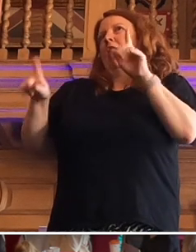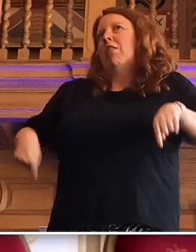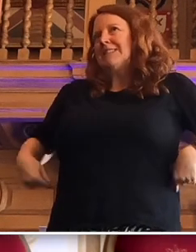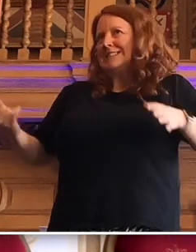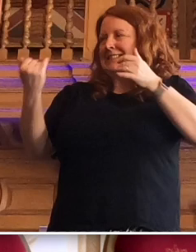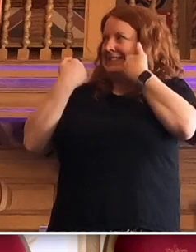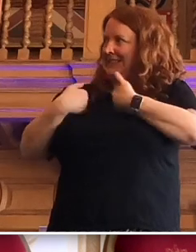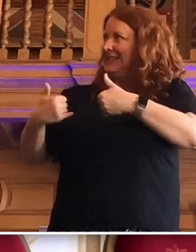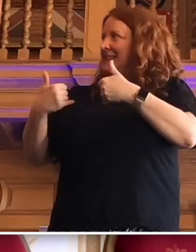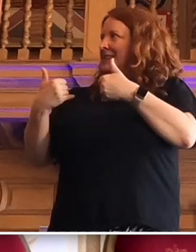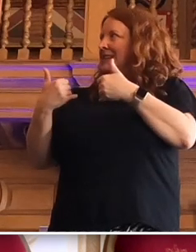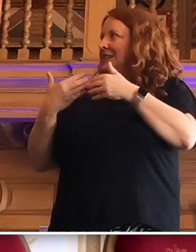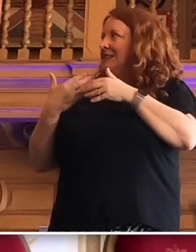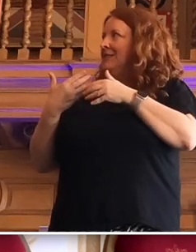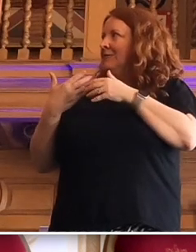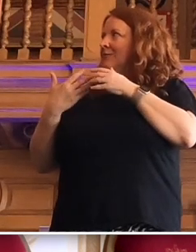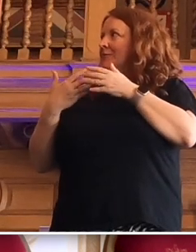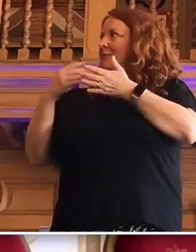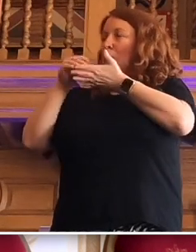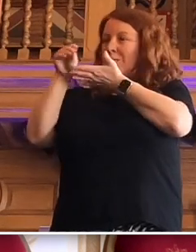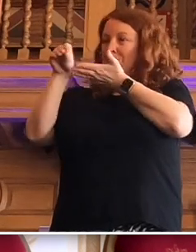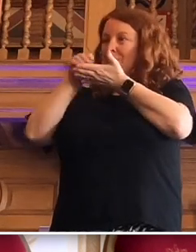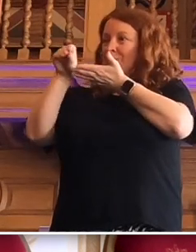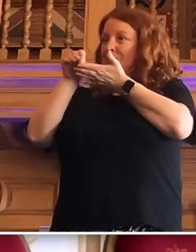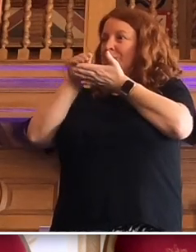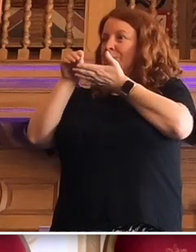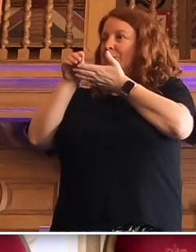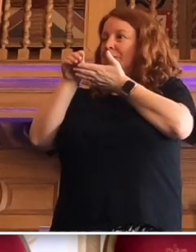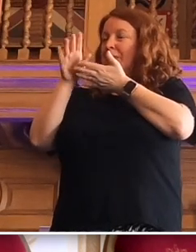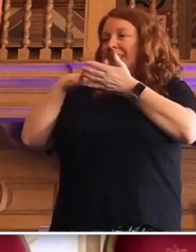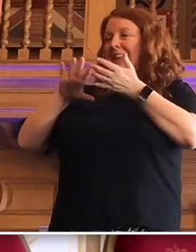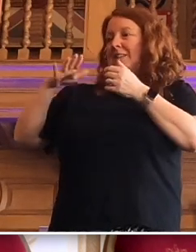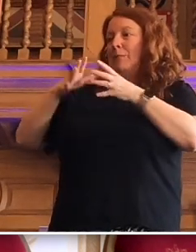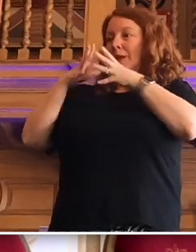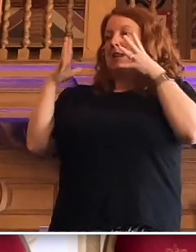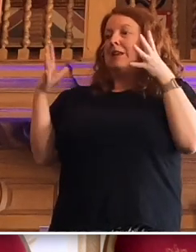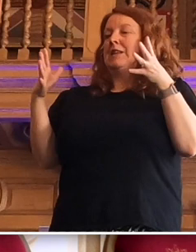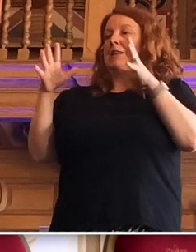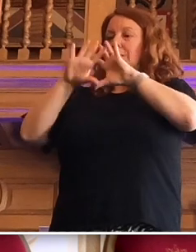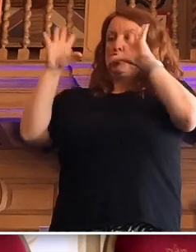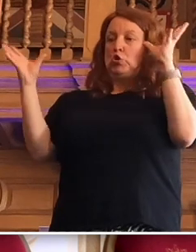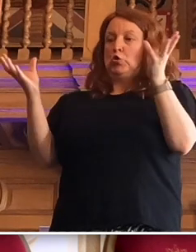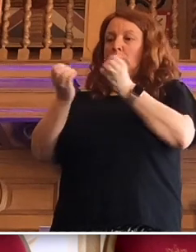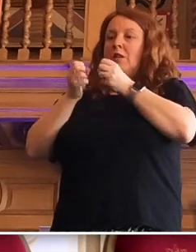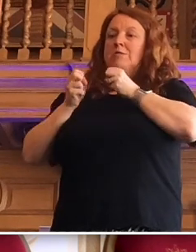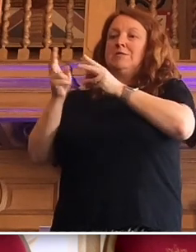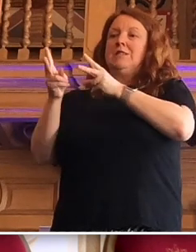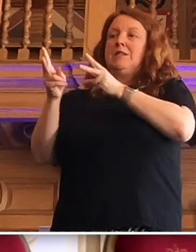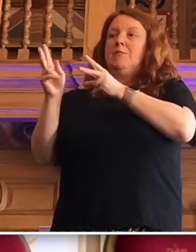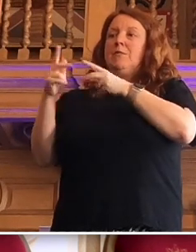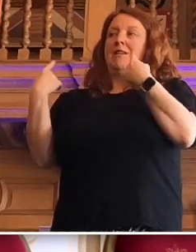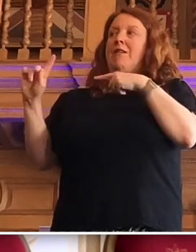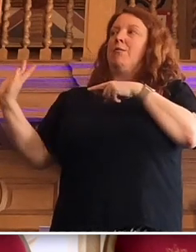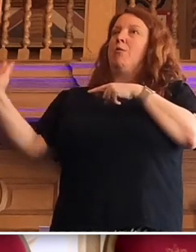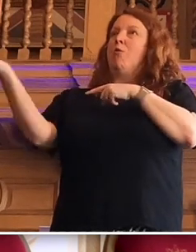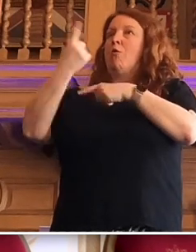problems, we spend a lot of money. The need's greater. It's a universal system available to all